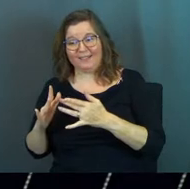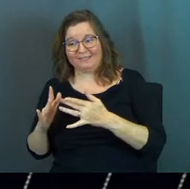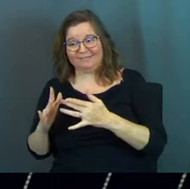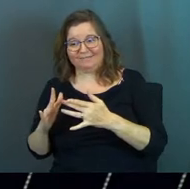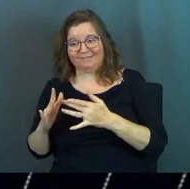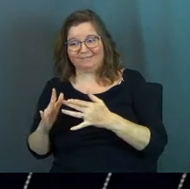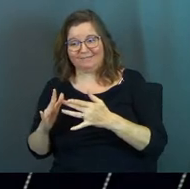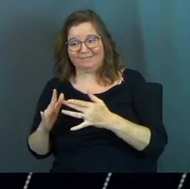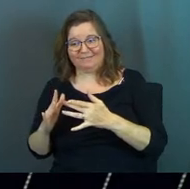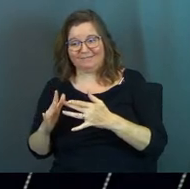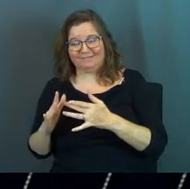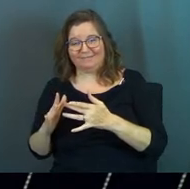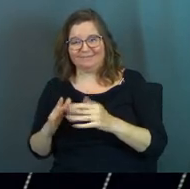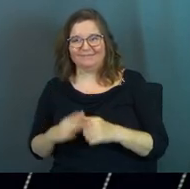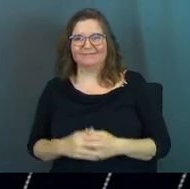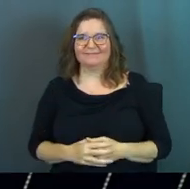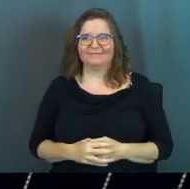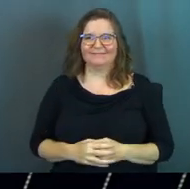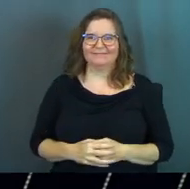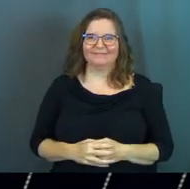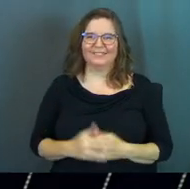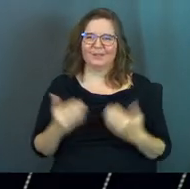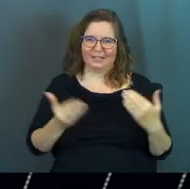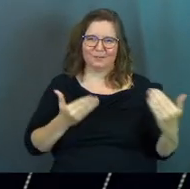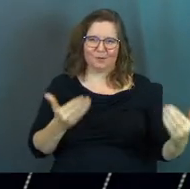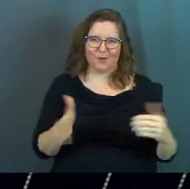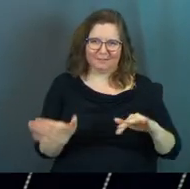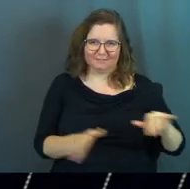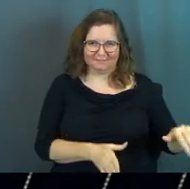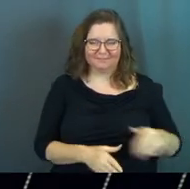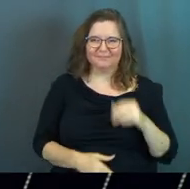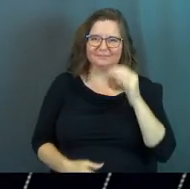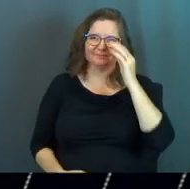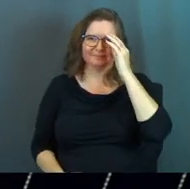let's move on.